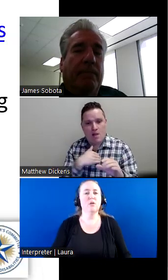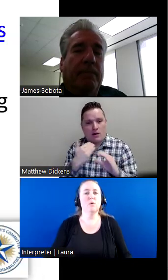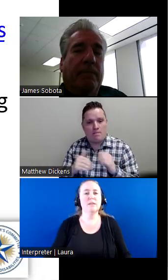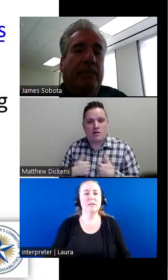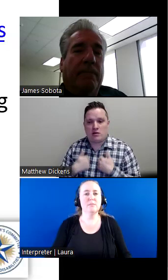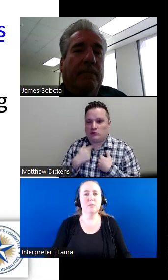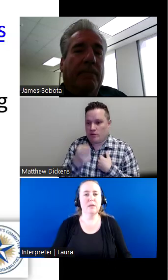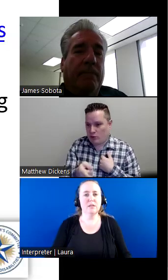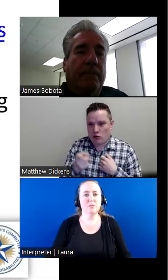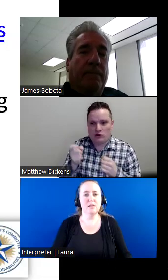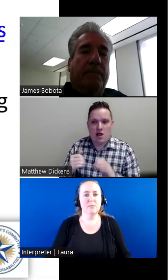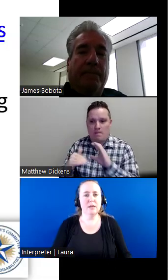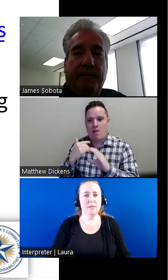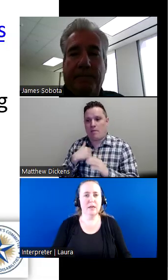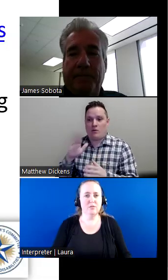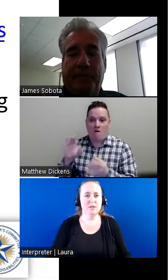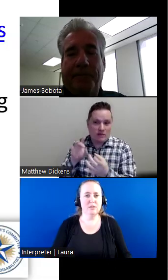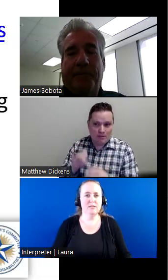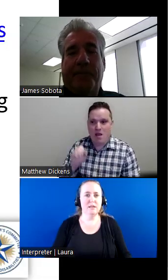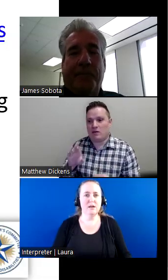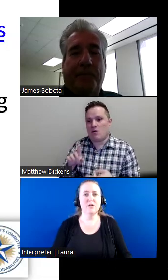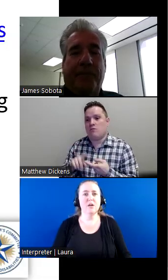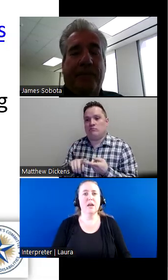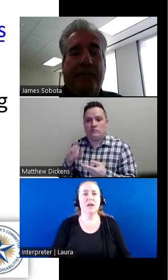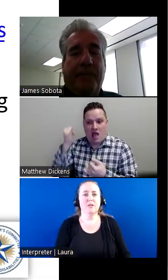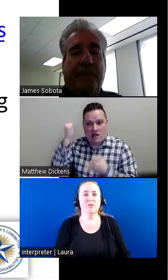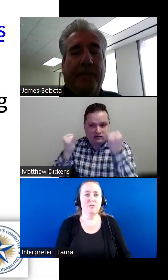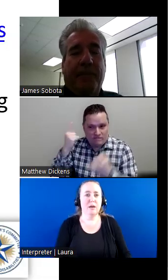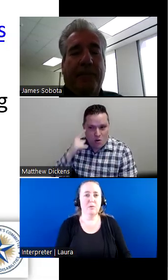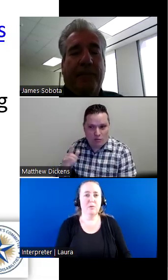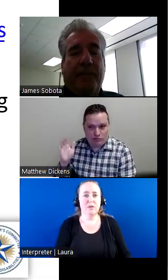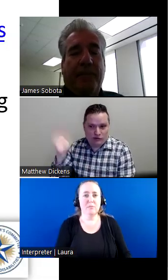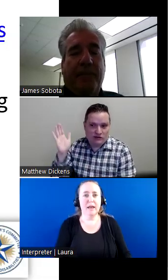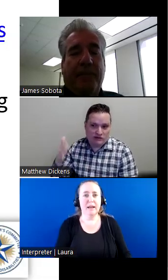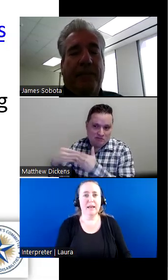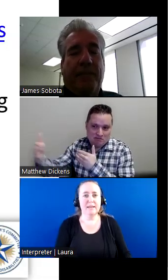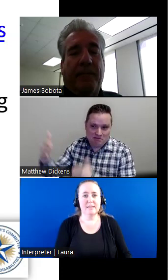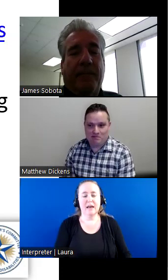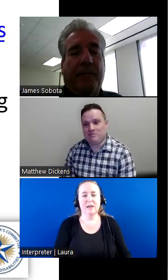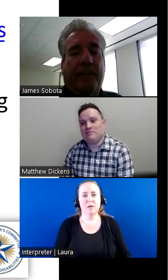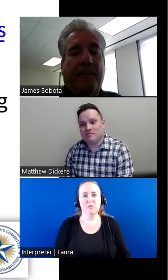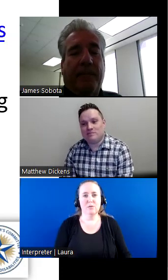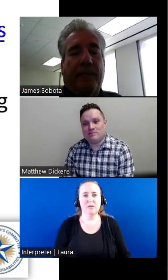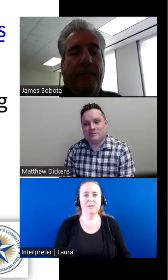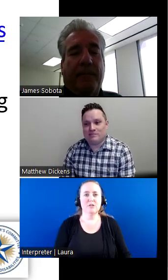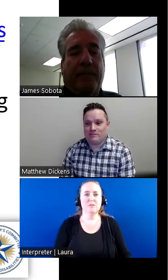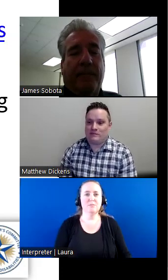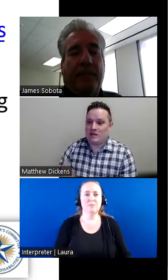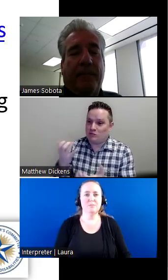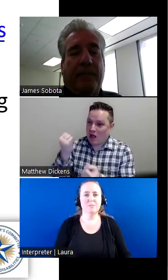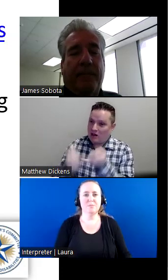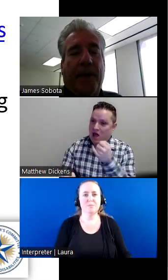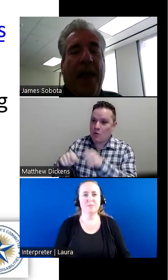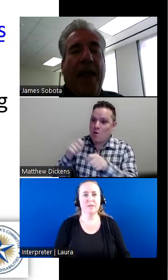you can always email me as well and my email address is there and you can provide me with your feedback and ideas that way for the presentation.